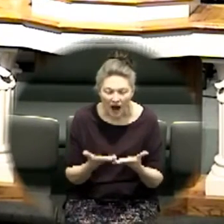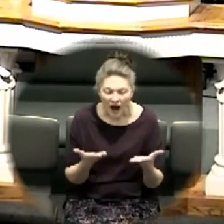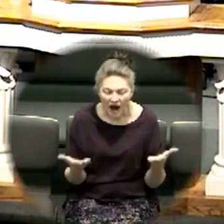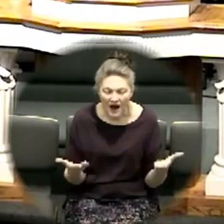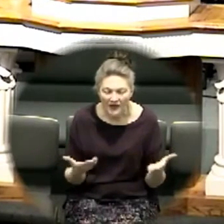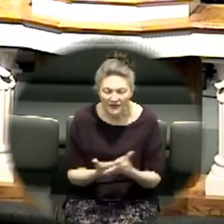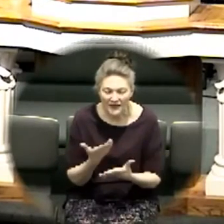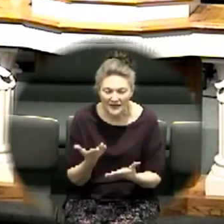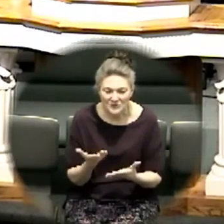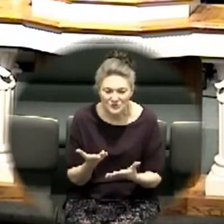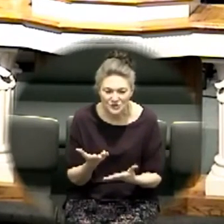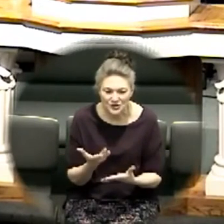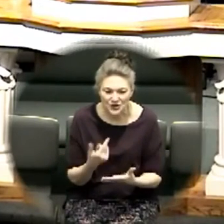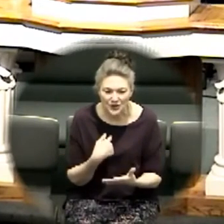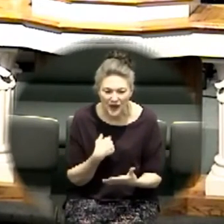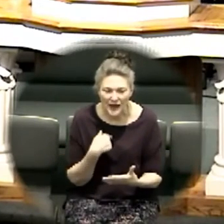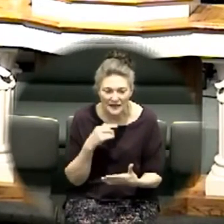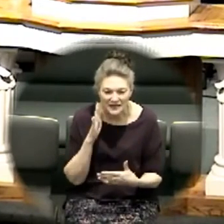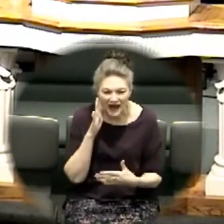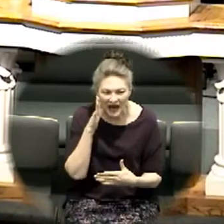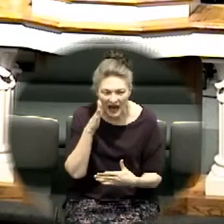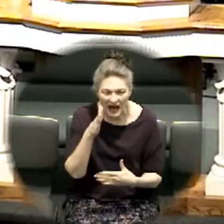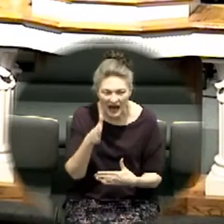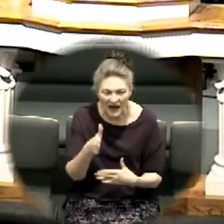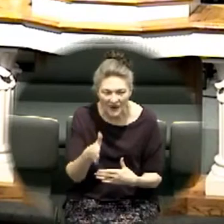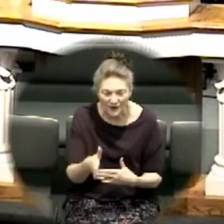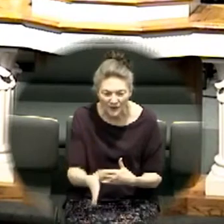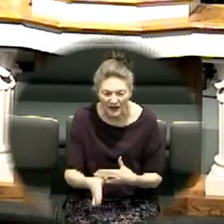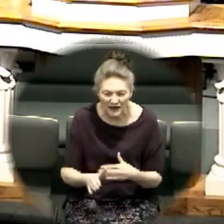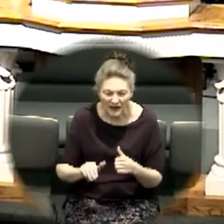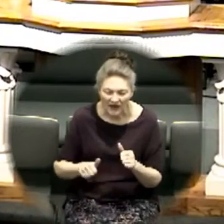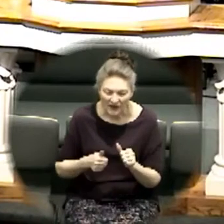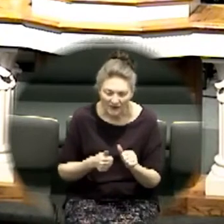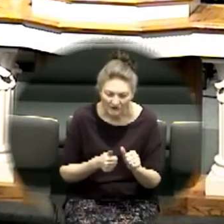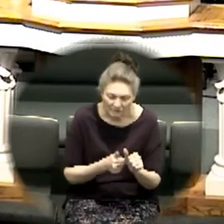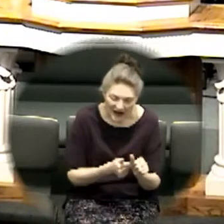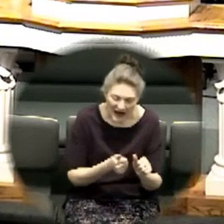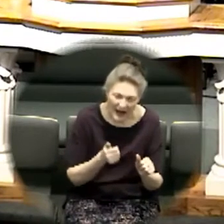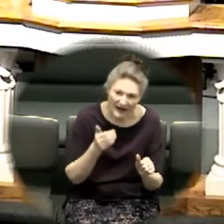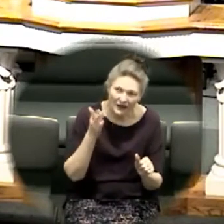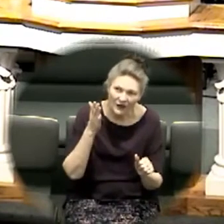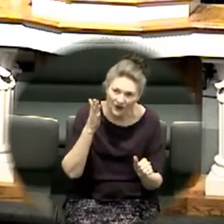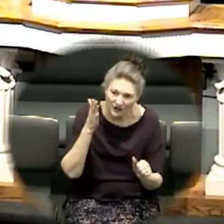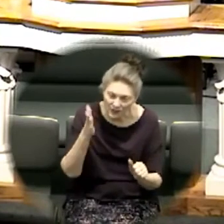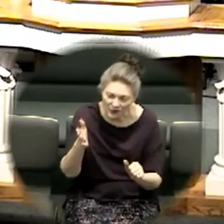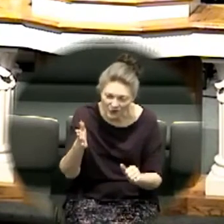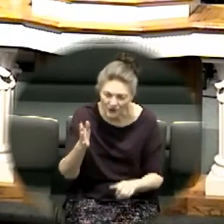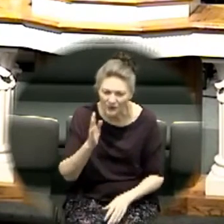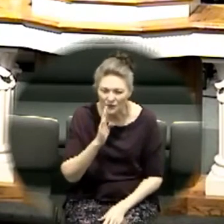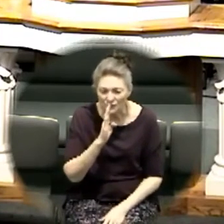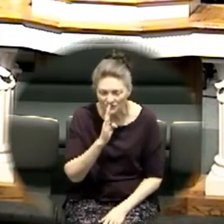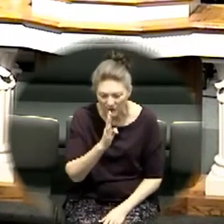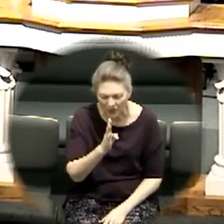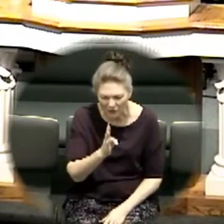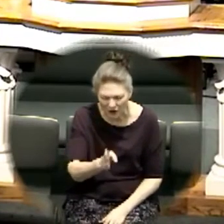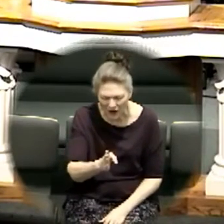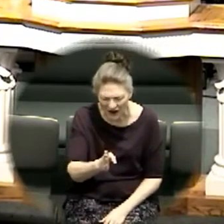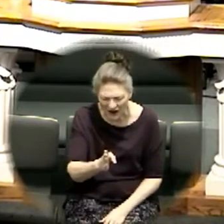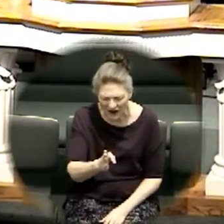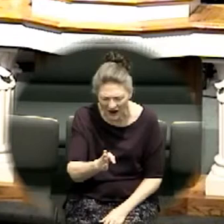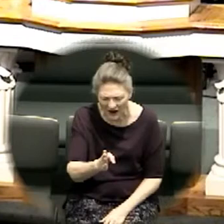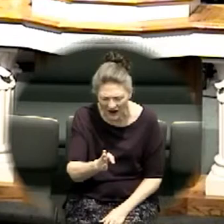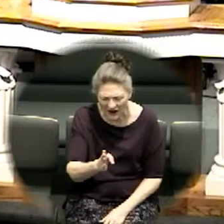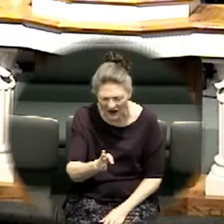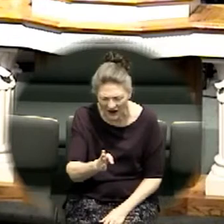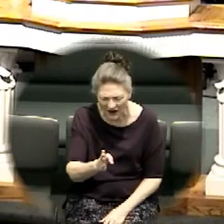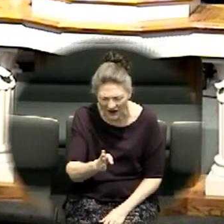all things new and I will follow you forward